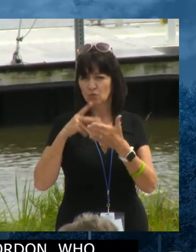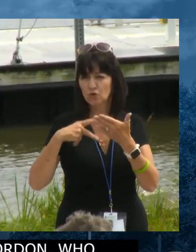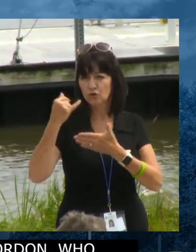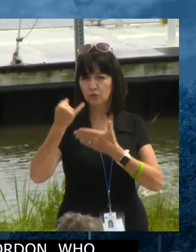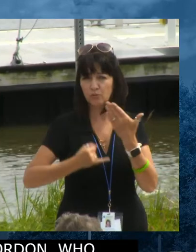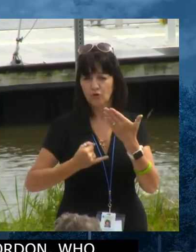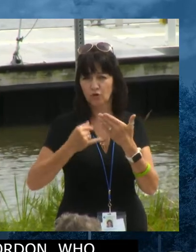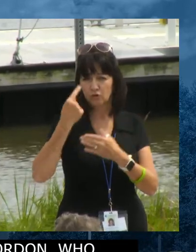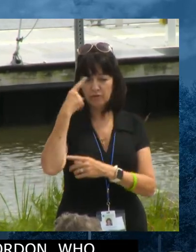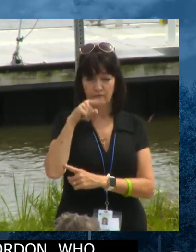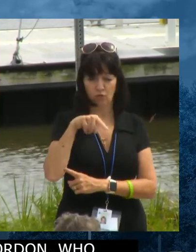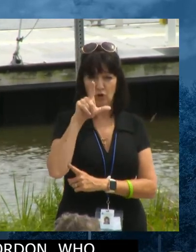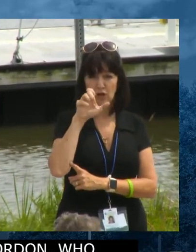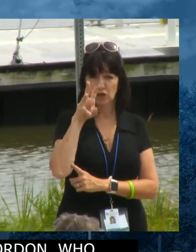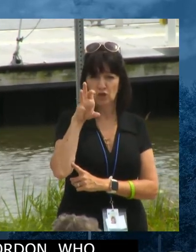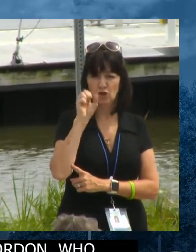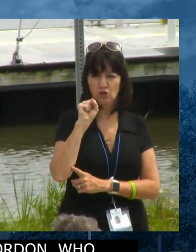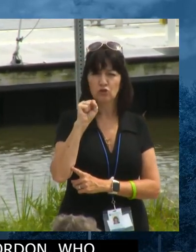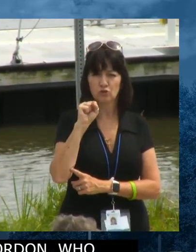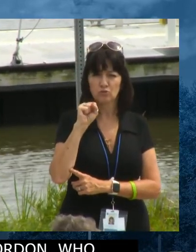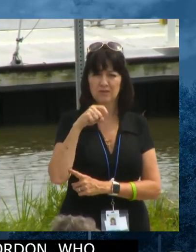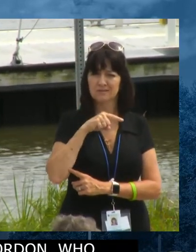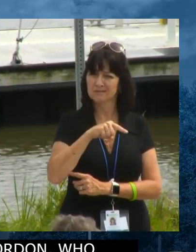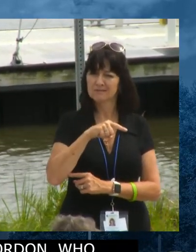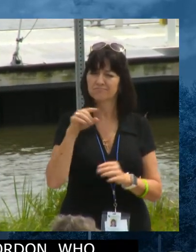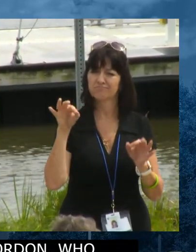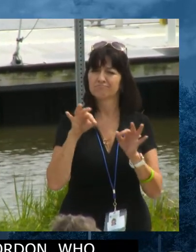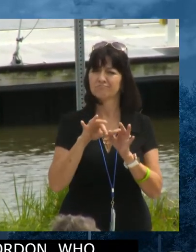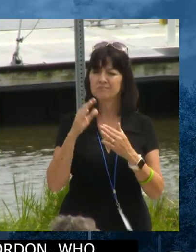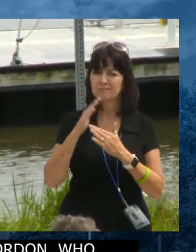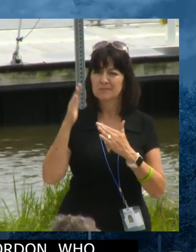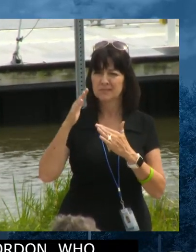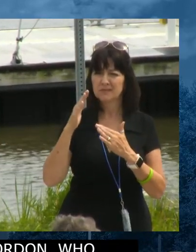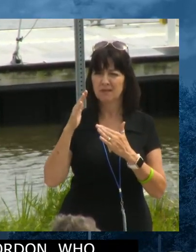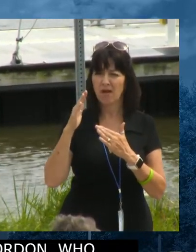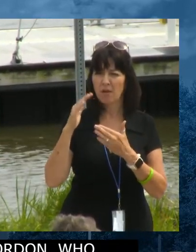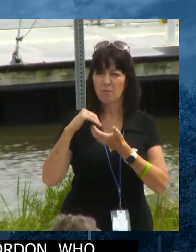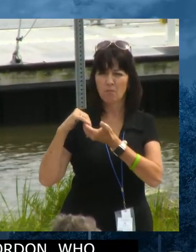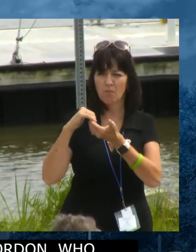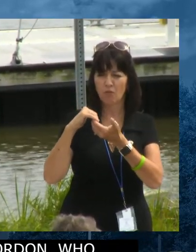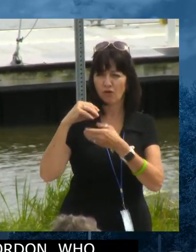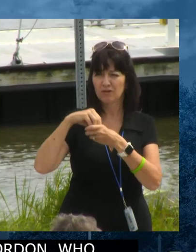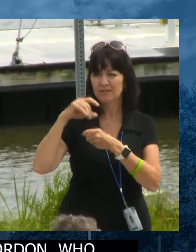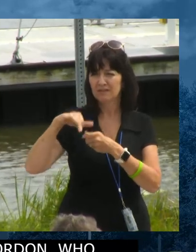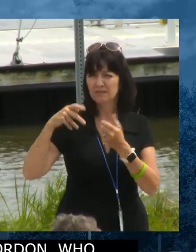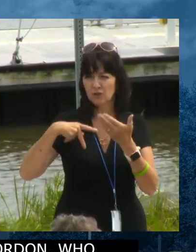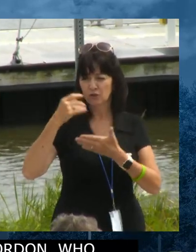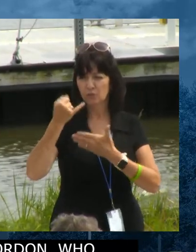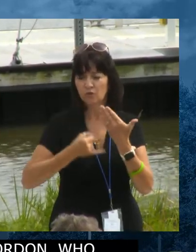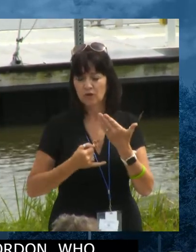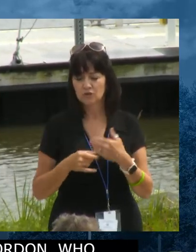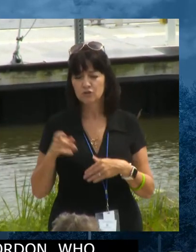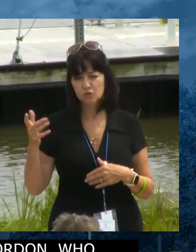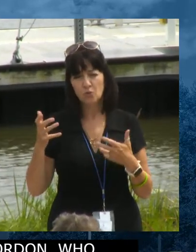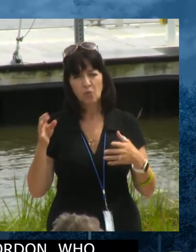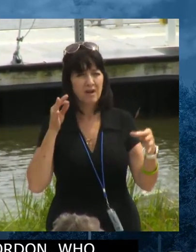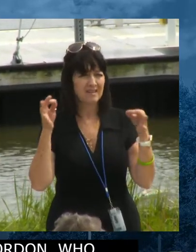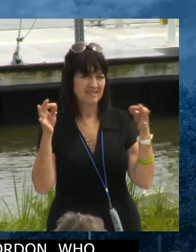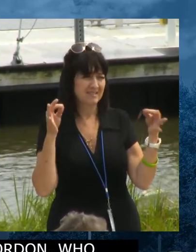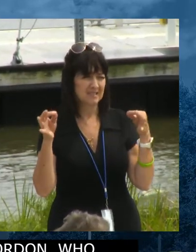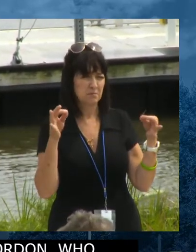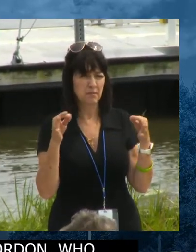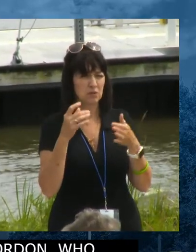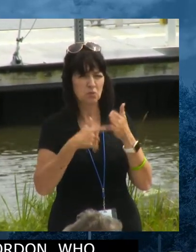Lewis is a key partner in all of that. And I want to introduce Darren to talk about how this, what this means to